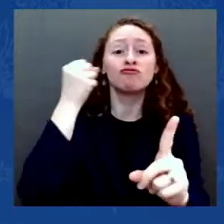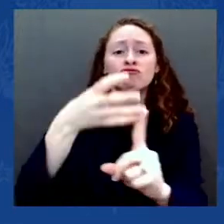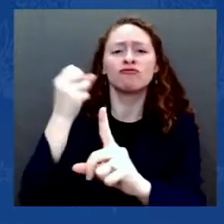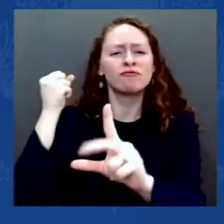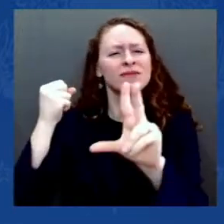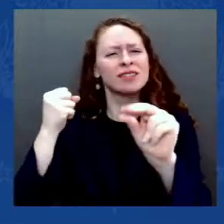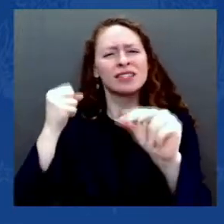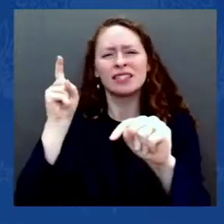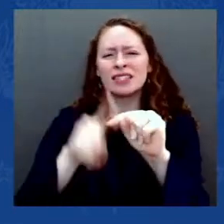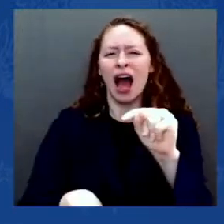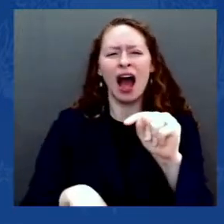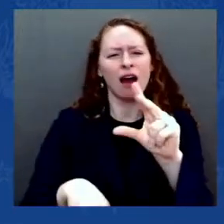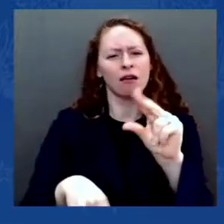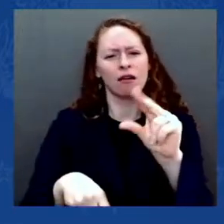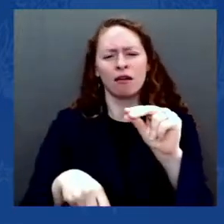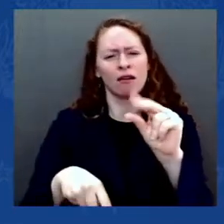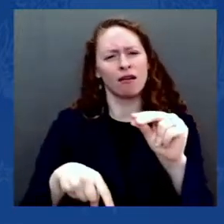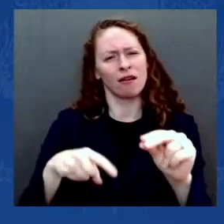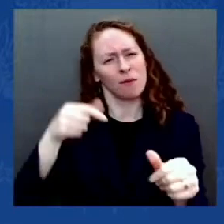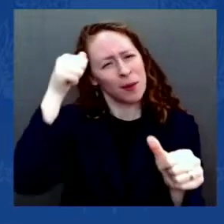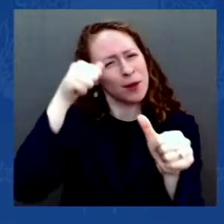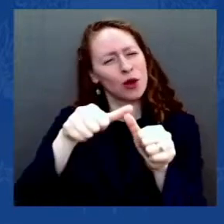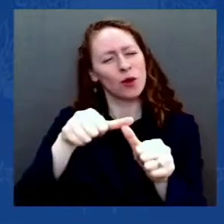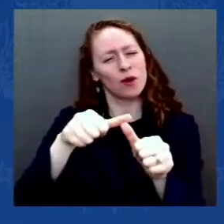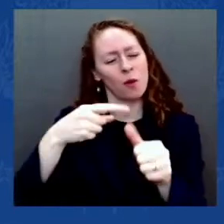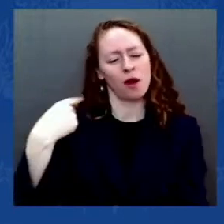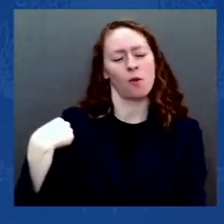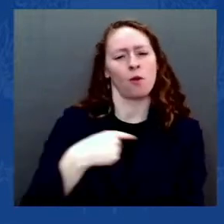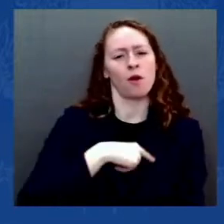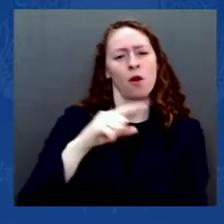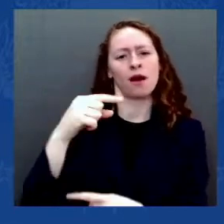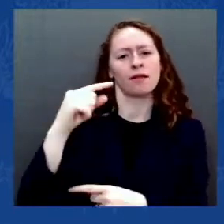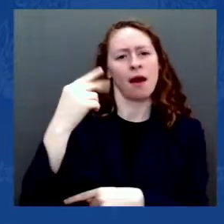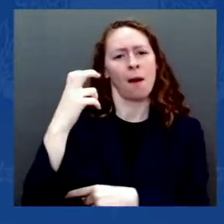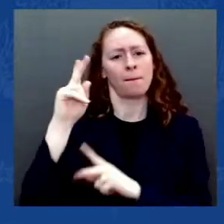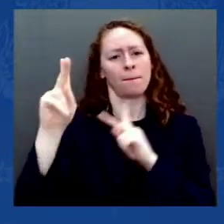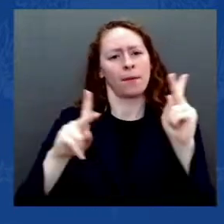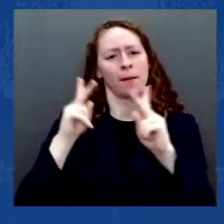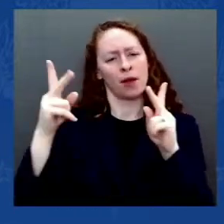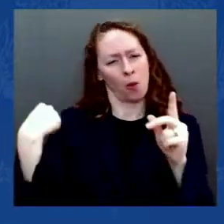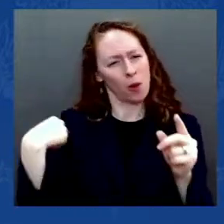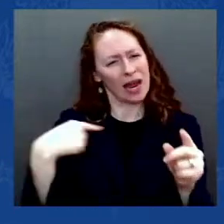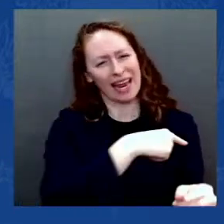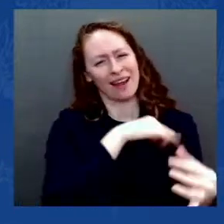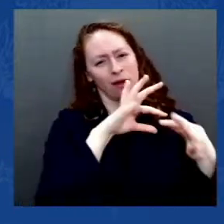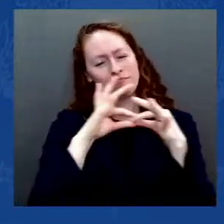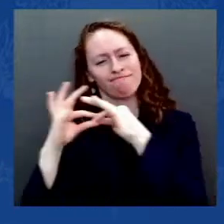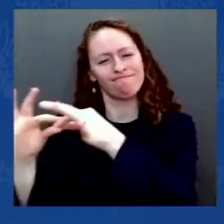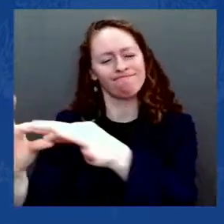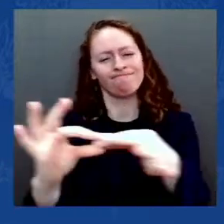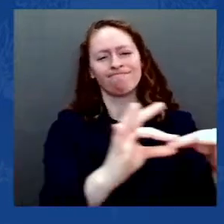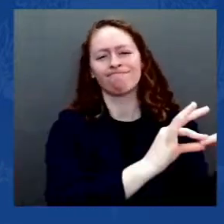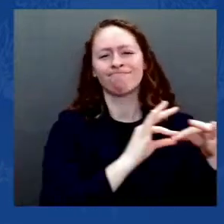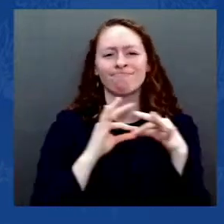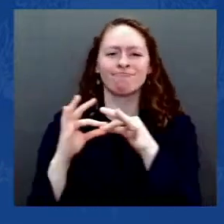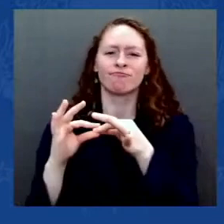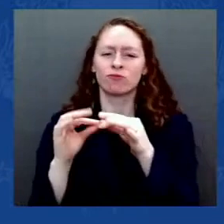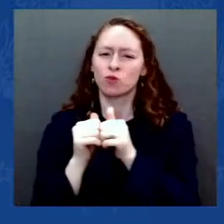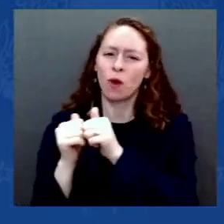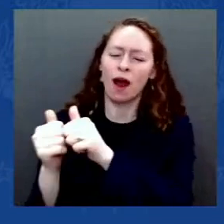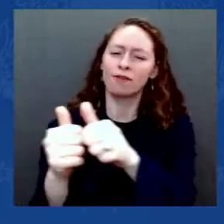We cannot let our future be decided by those bent on silencing our voices,